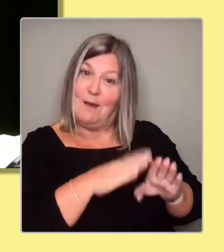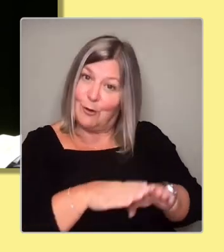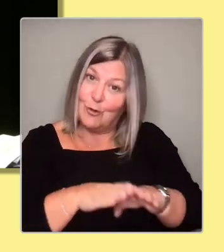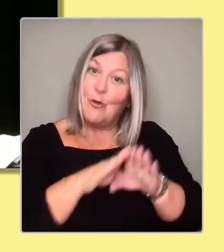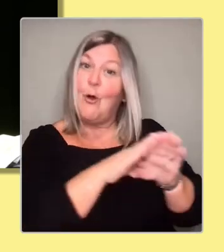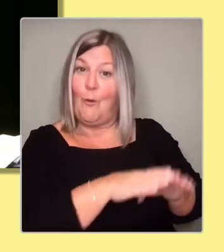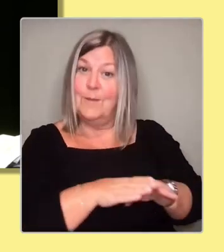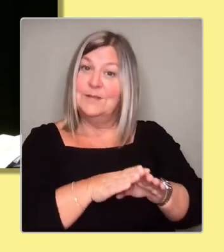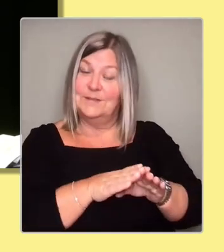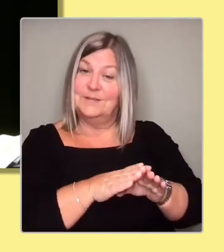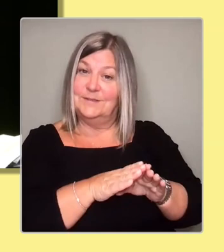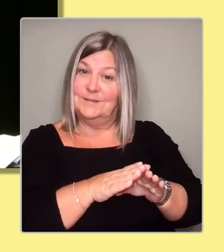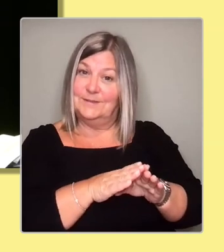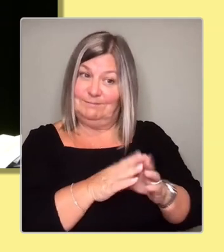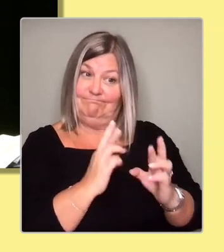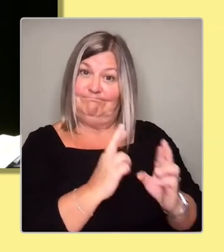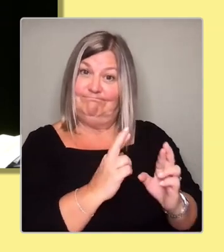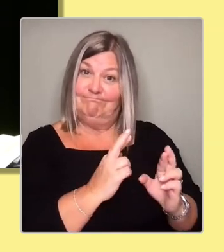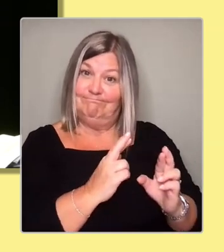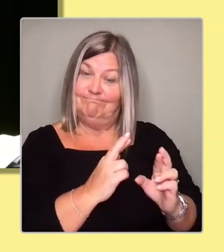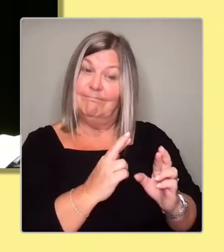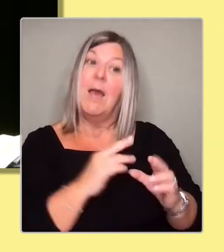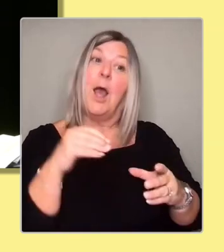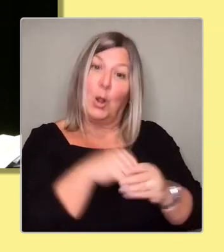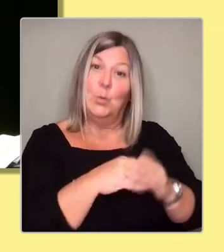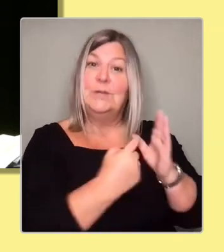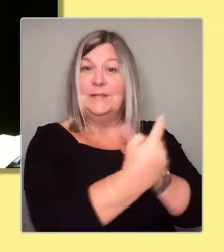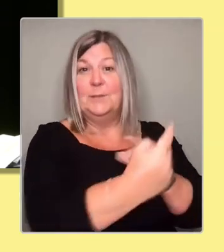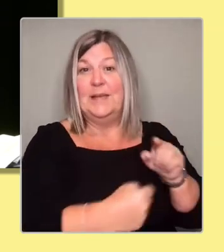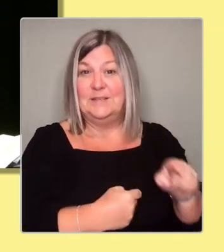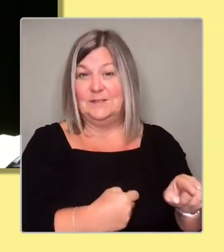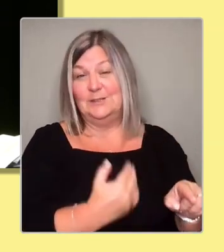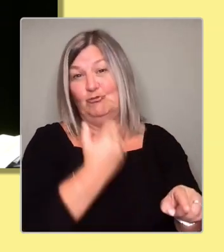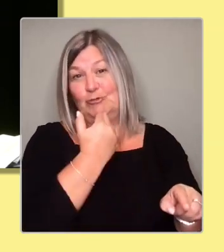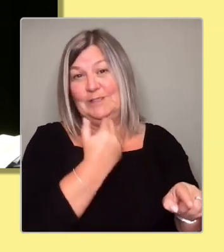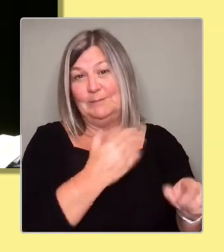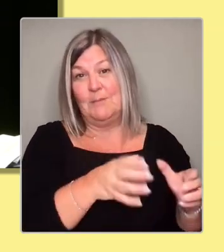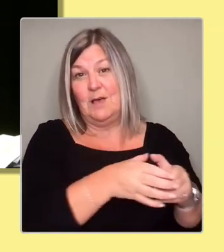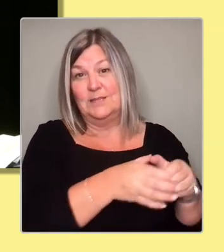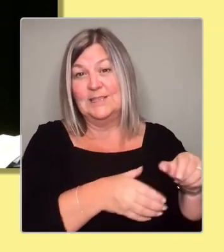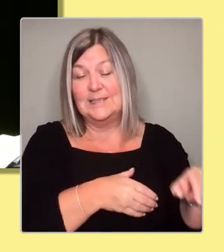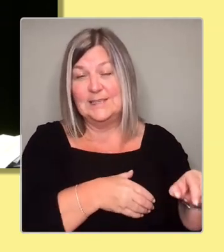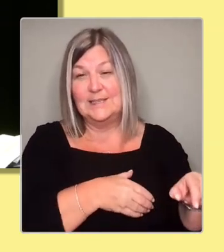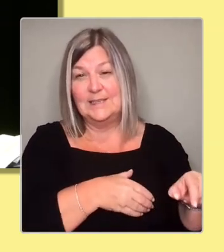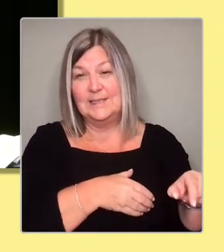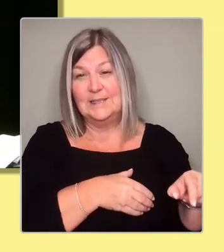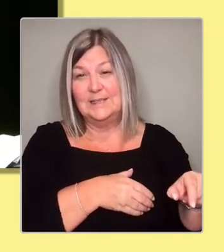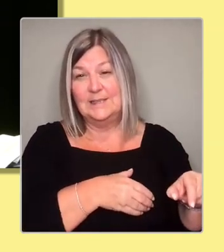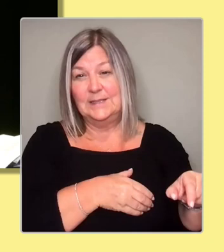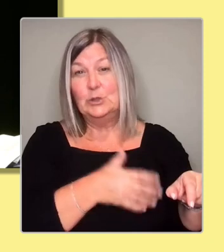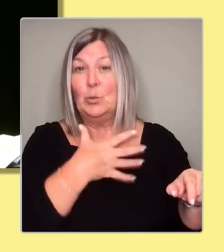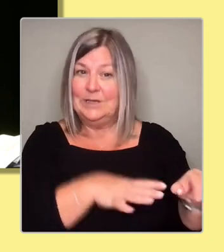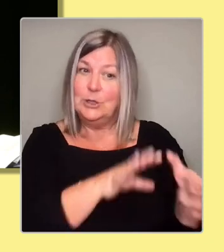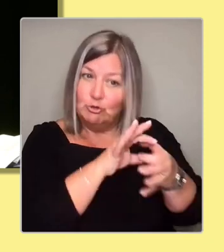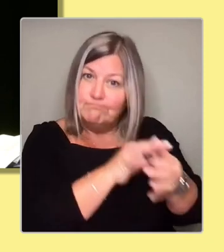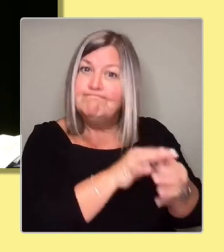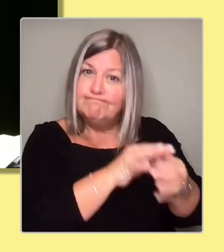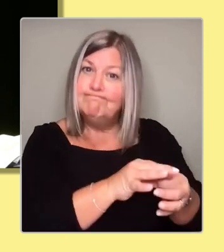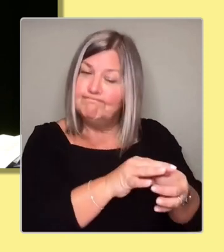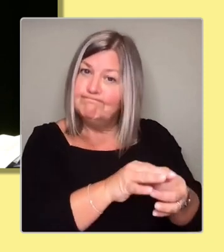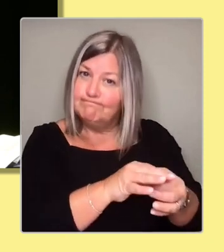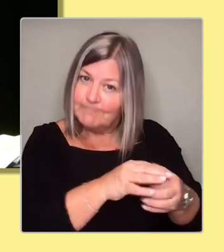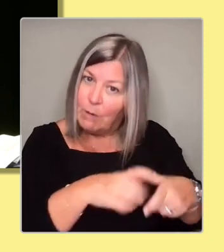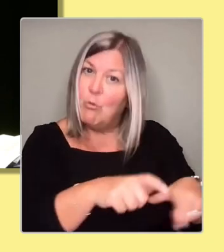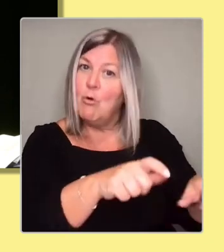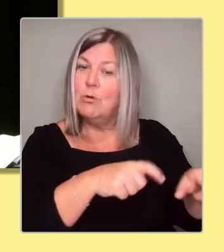Greens. And the second point, which is, I think, incredibly important, is that I want to be the First